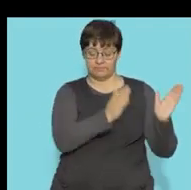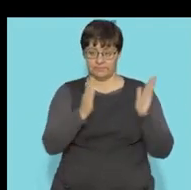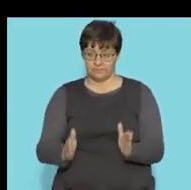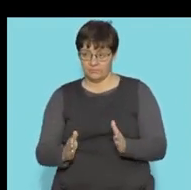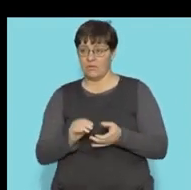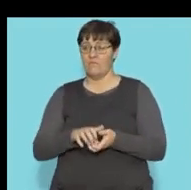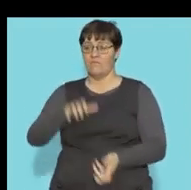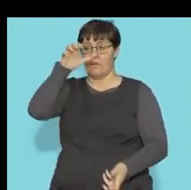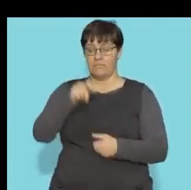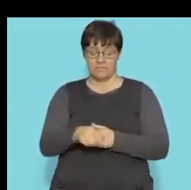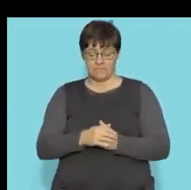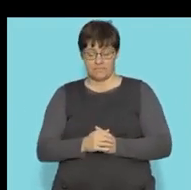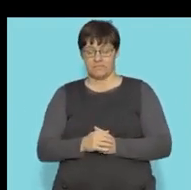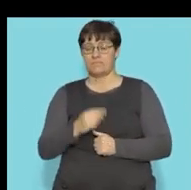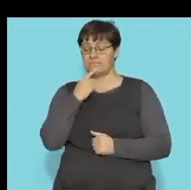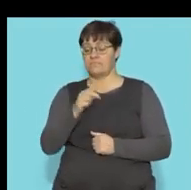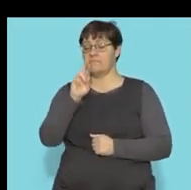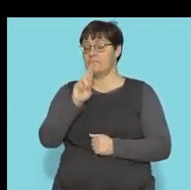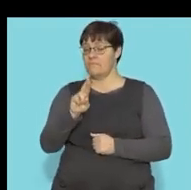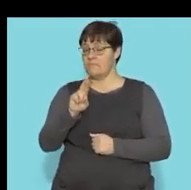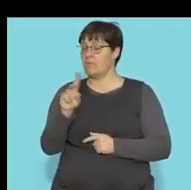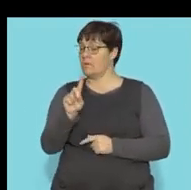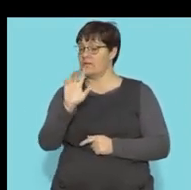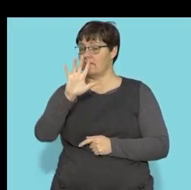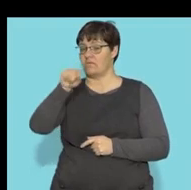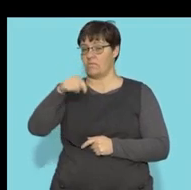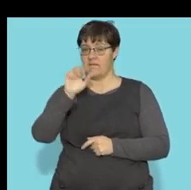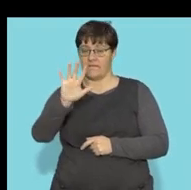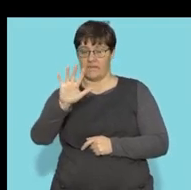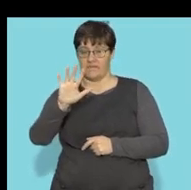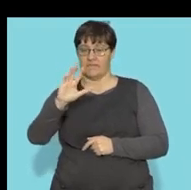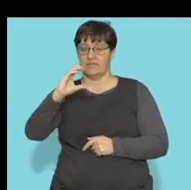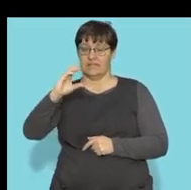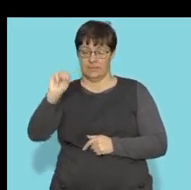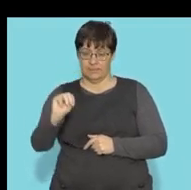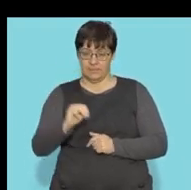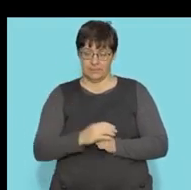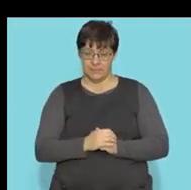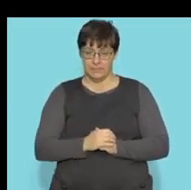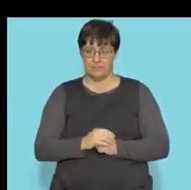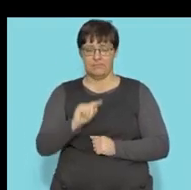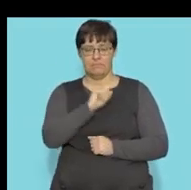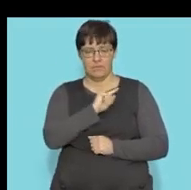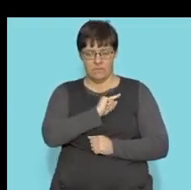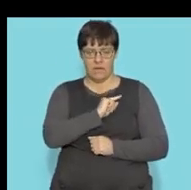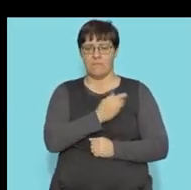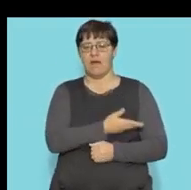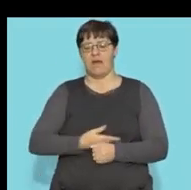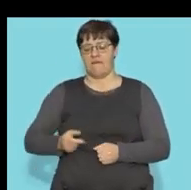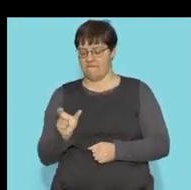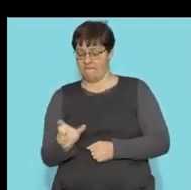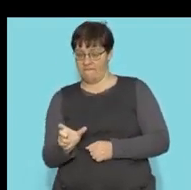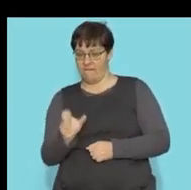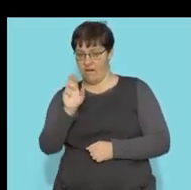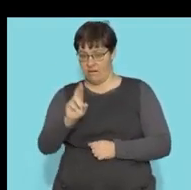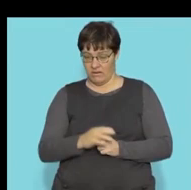Again, just a reminder, we've said that the radius will be 5,5 centimeters because I have halved my